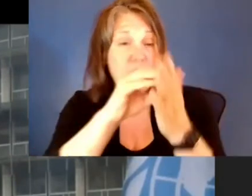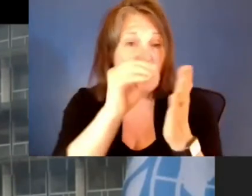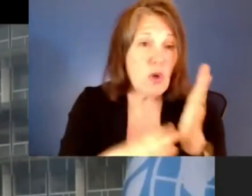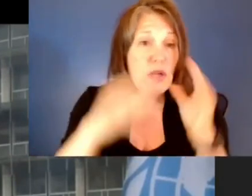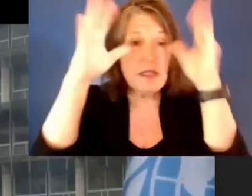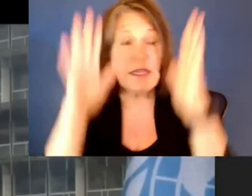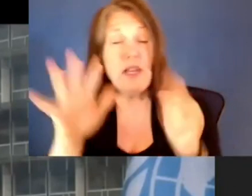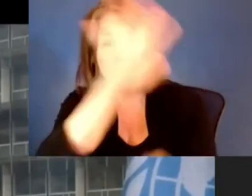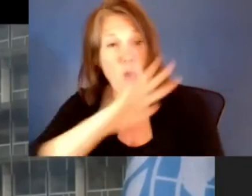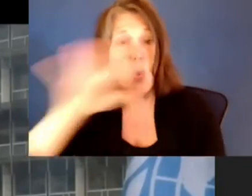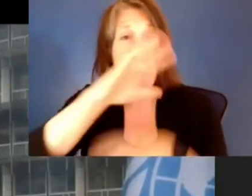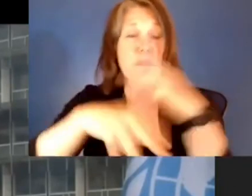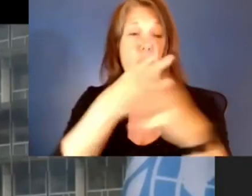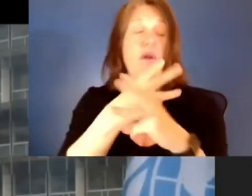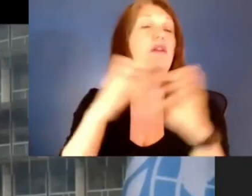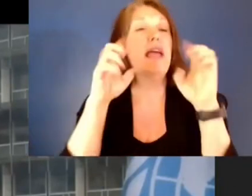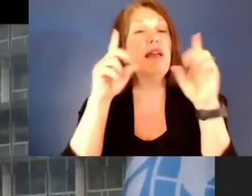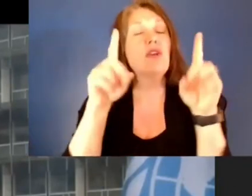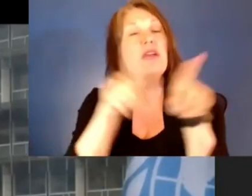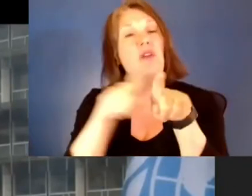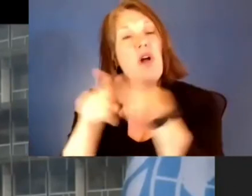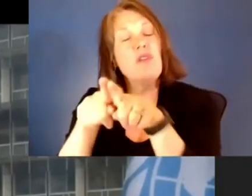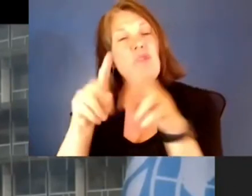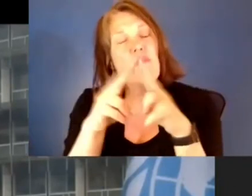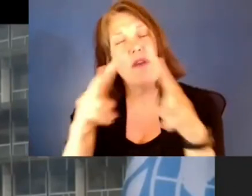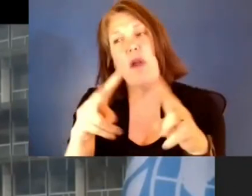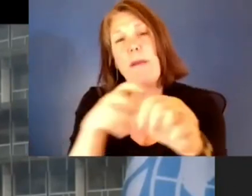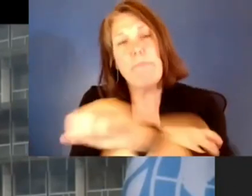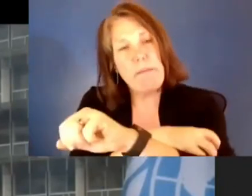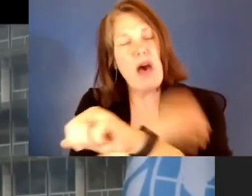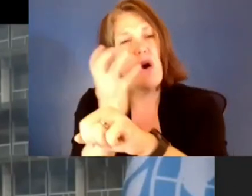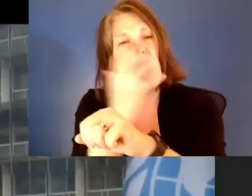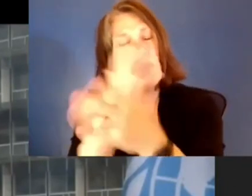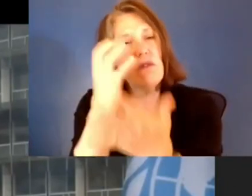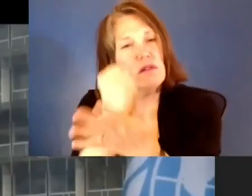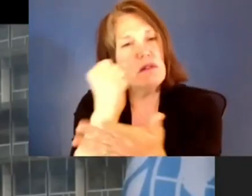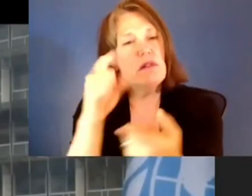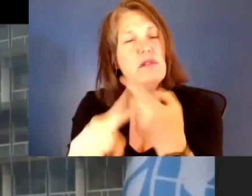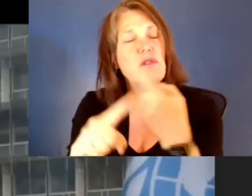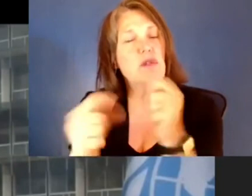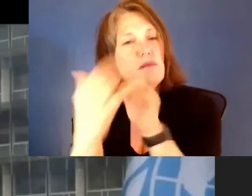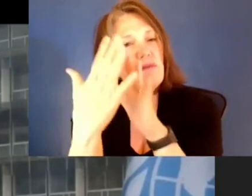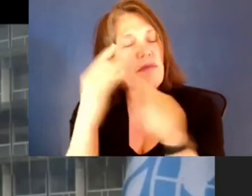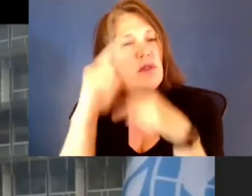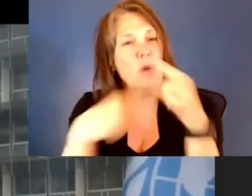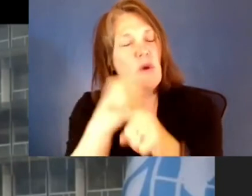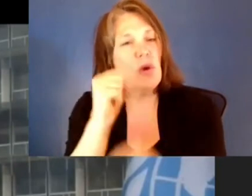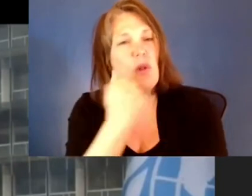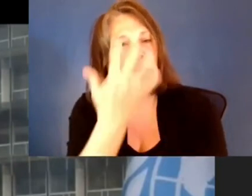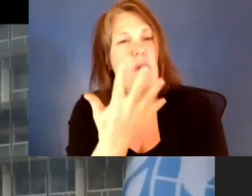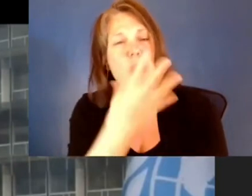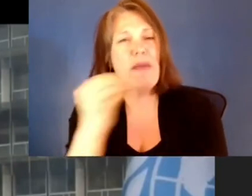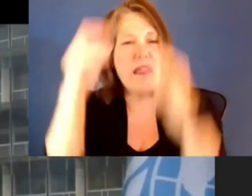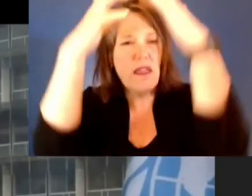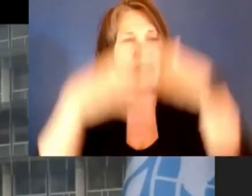Education is also a very powerful lever to combat global warming and the collapse of biodiversity. This is why